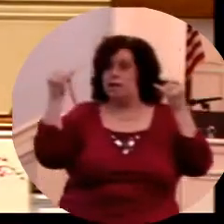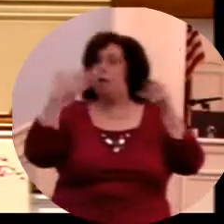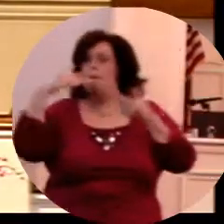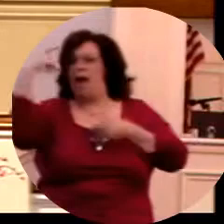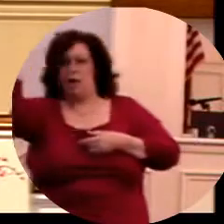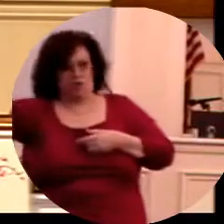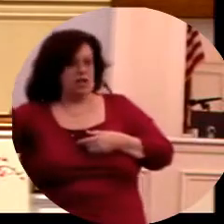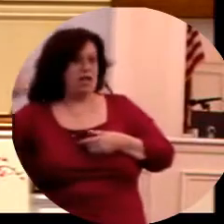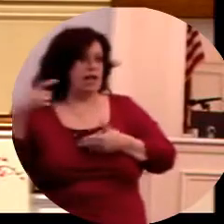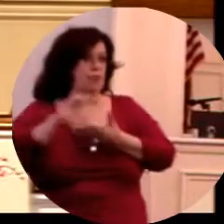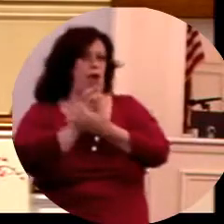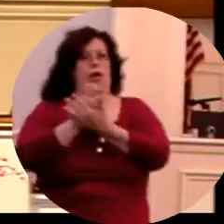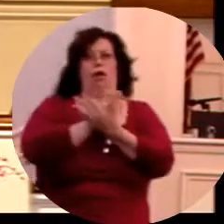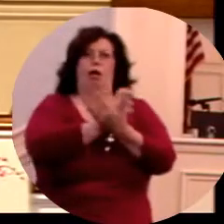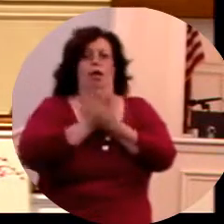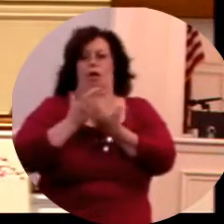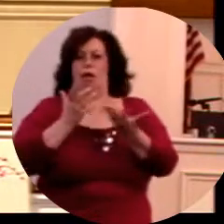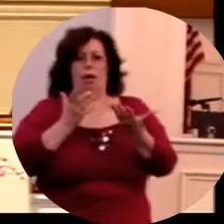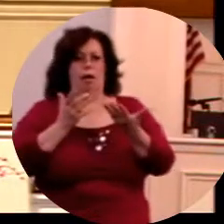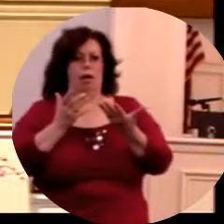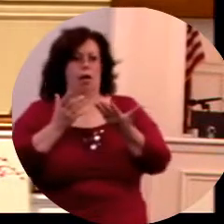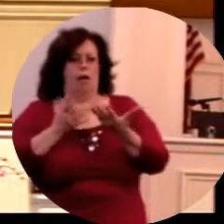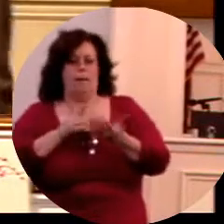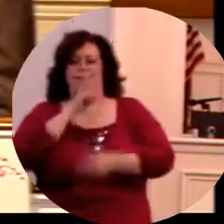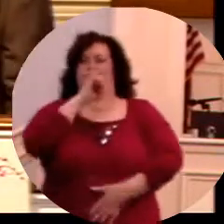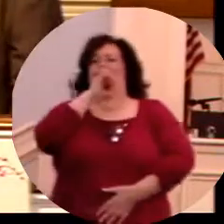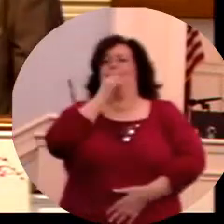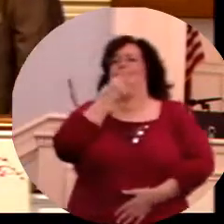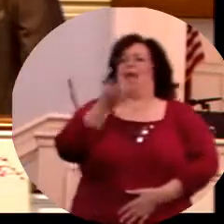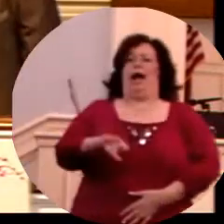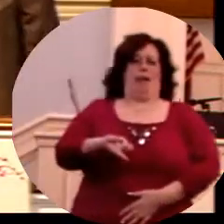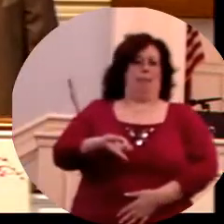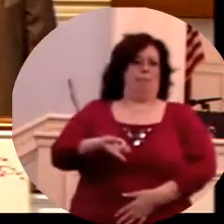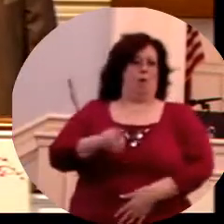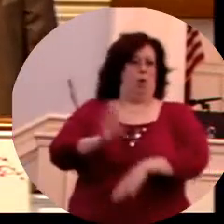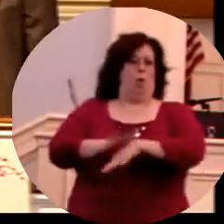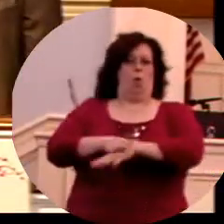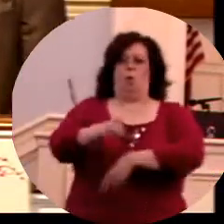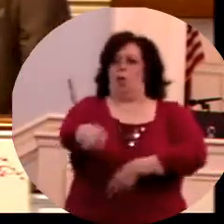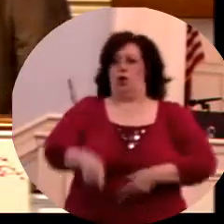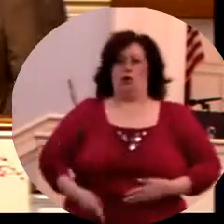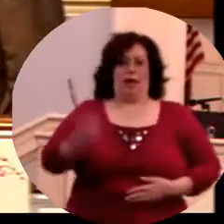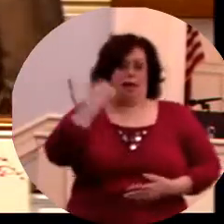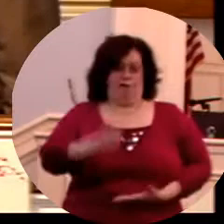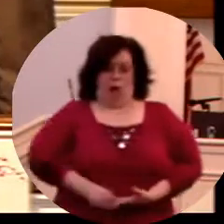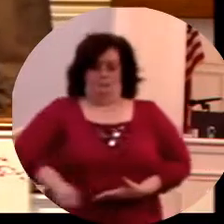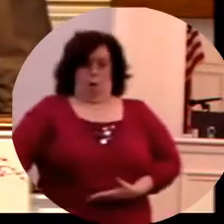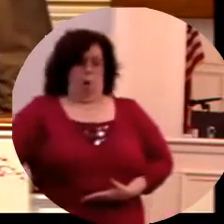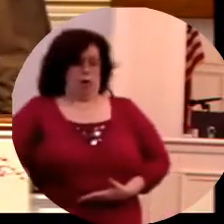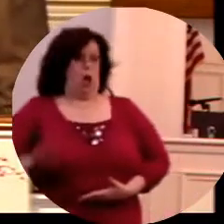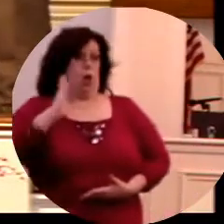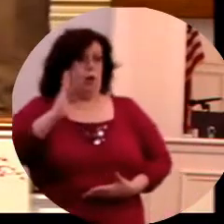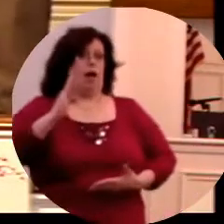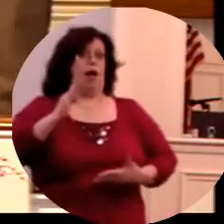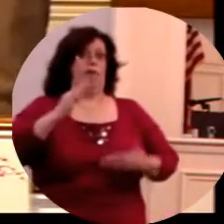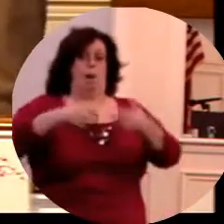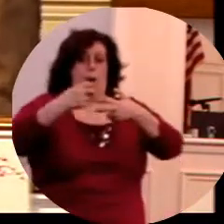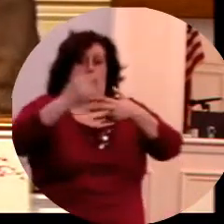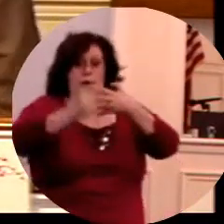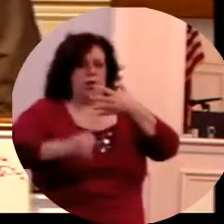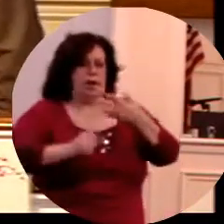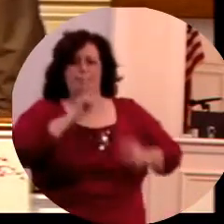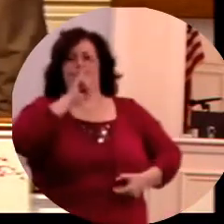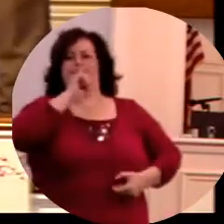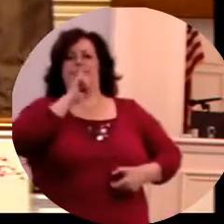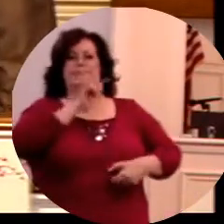don't tell you about what goes on when they do that. They don't want you to know about the price that people have paid their